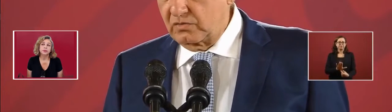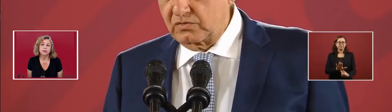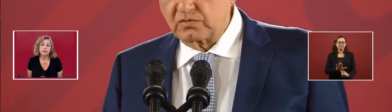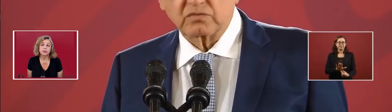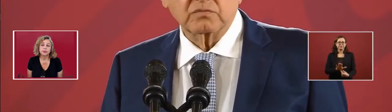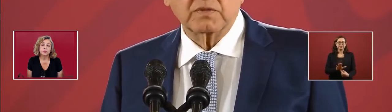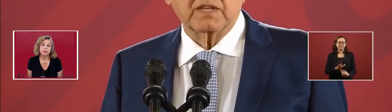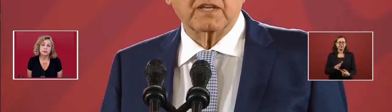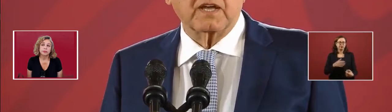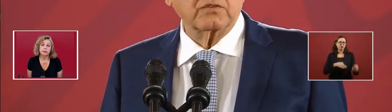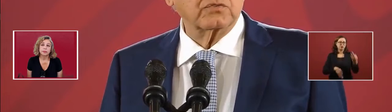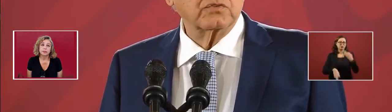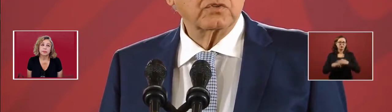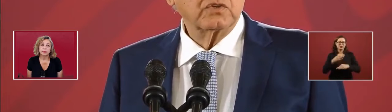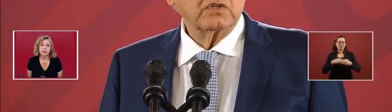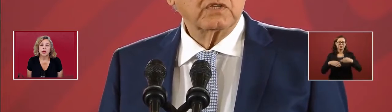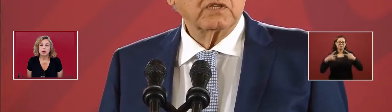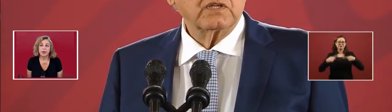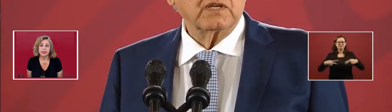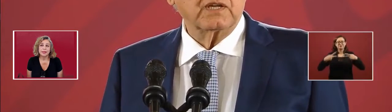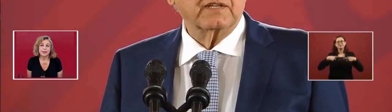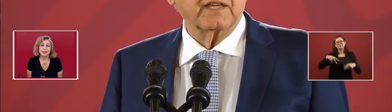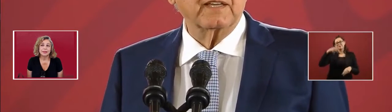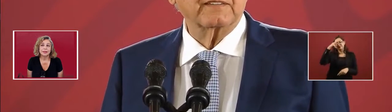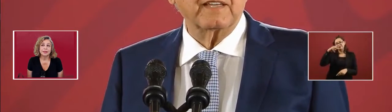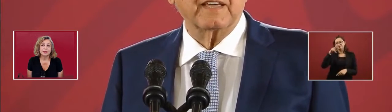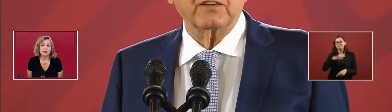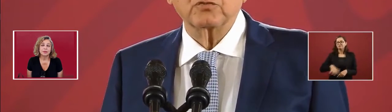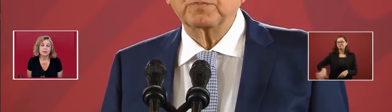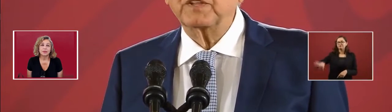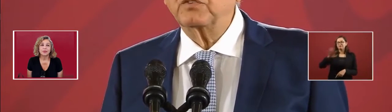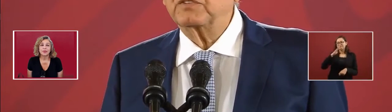all Mexicans,